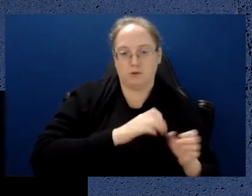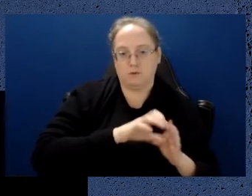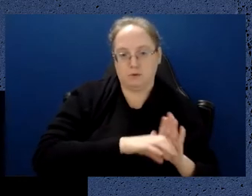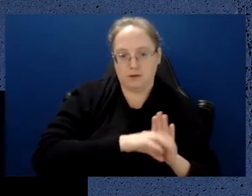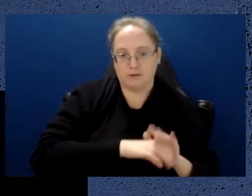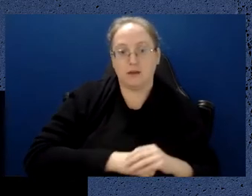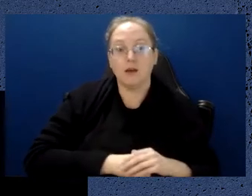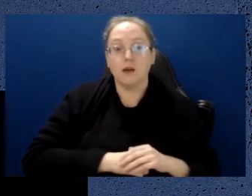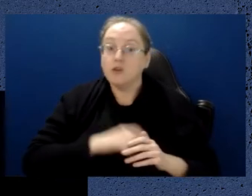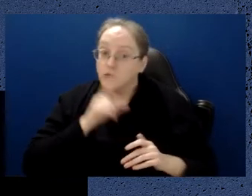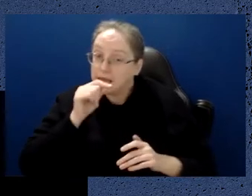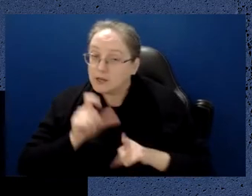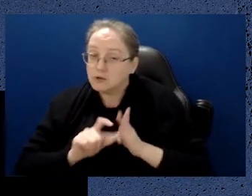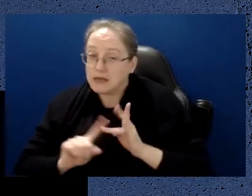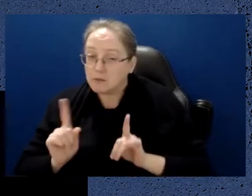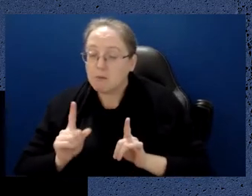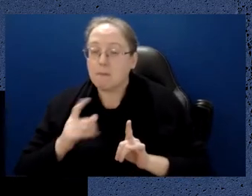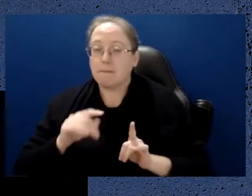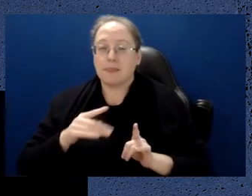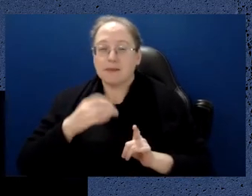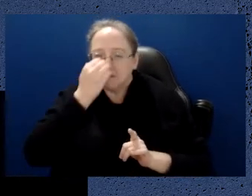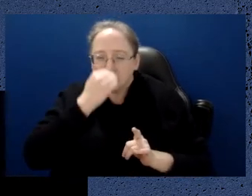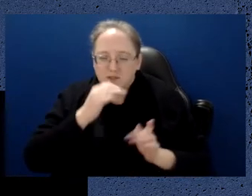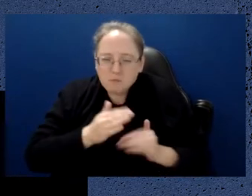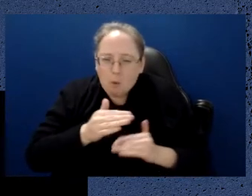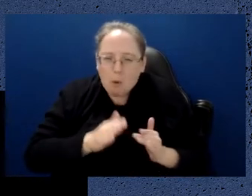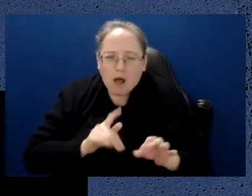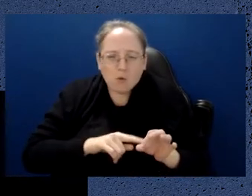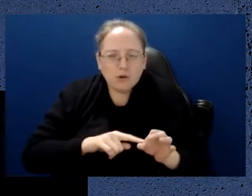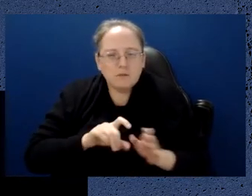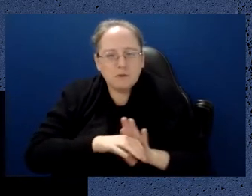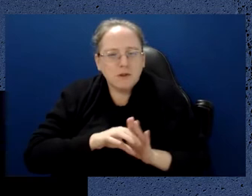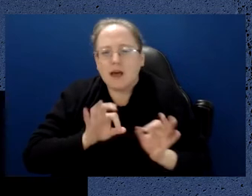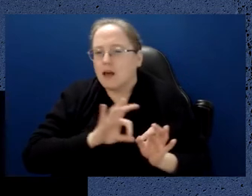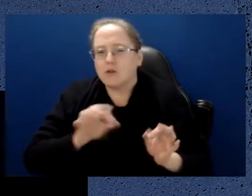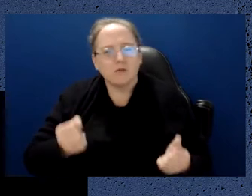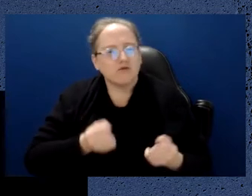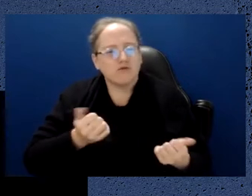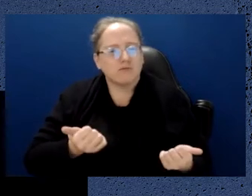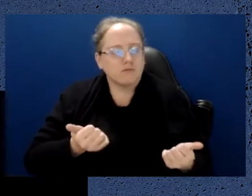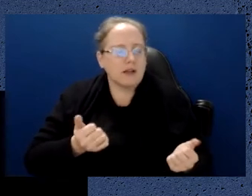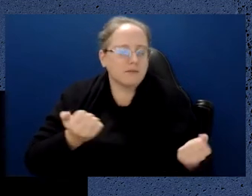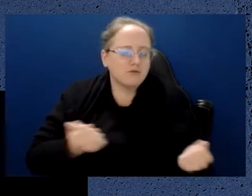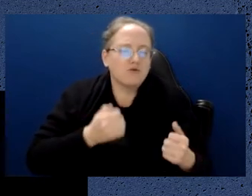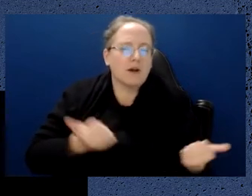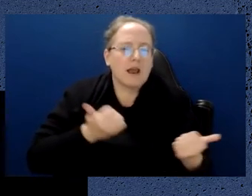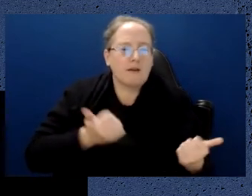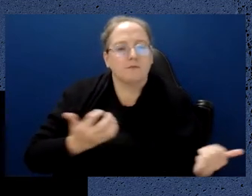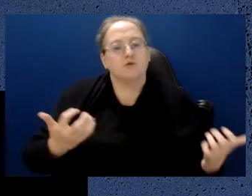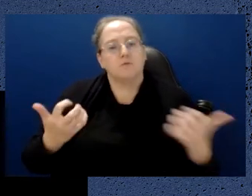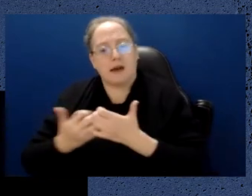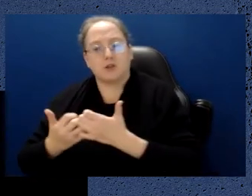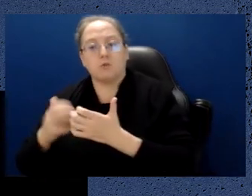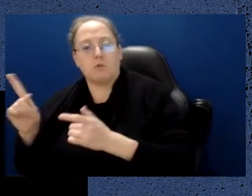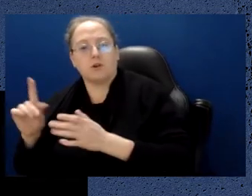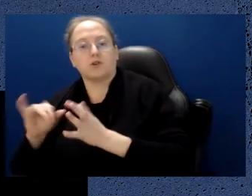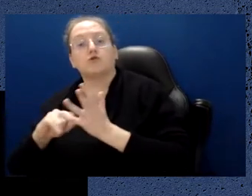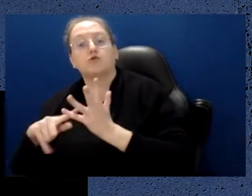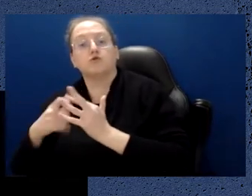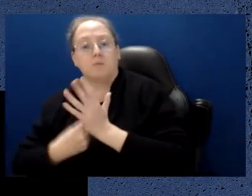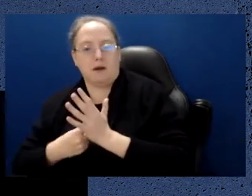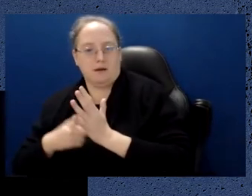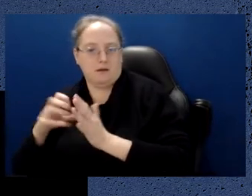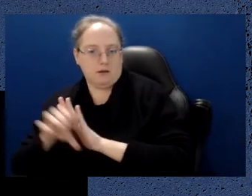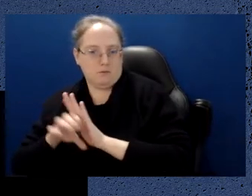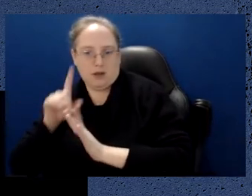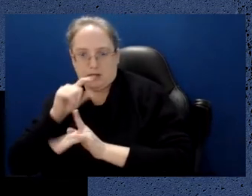actually produce results on real world problems that you couldn't produce on a supercomputer, but I believe they're getting close. And associated with